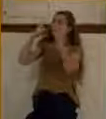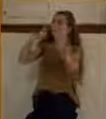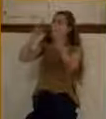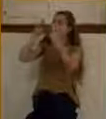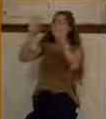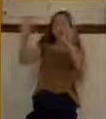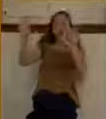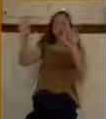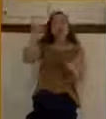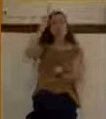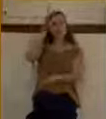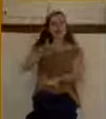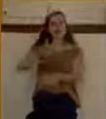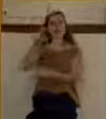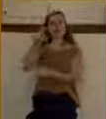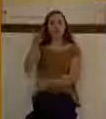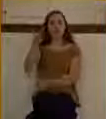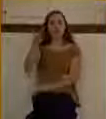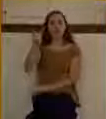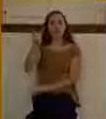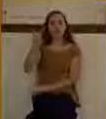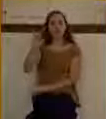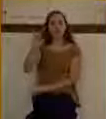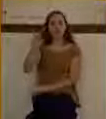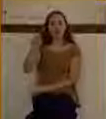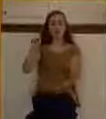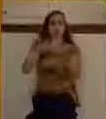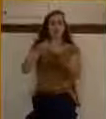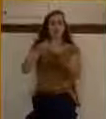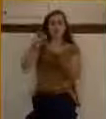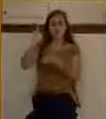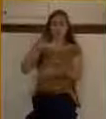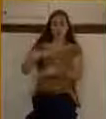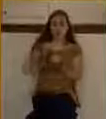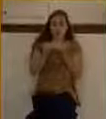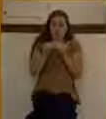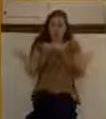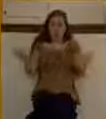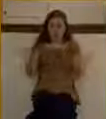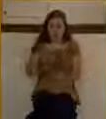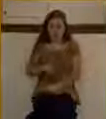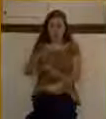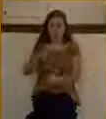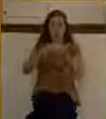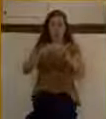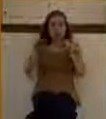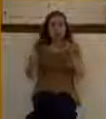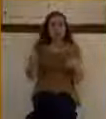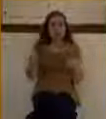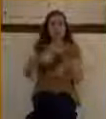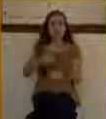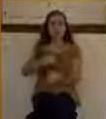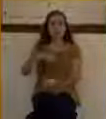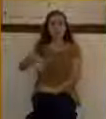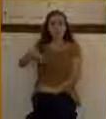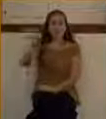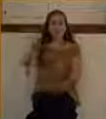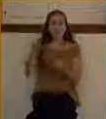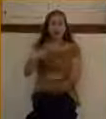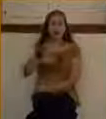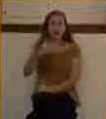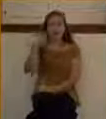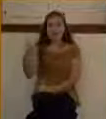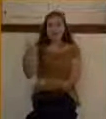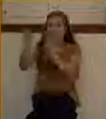was blind, but now I see. Friend, that's salvation. So faith seizes God-given opportunities, but also notice faith